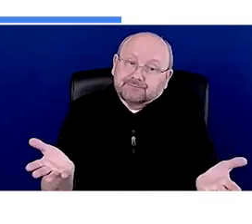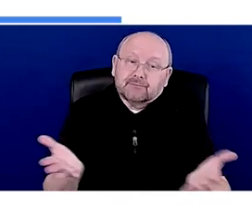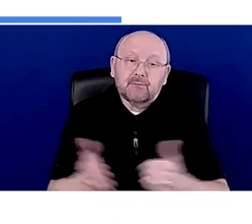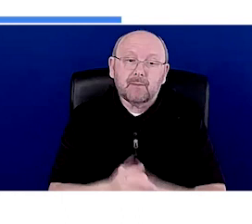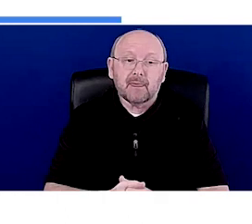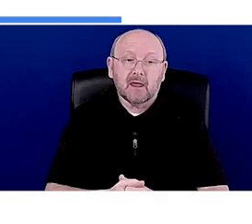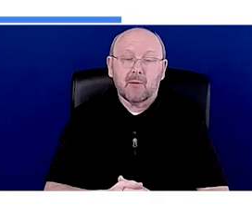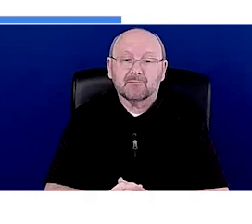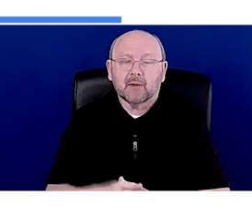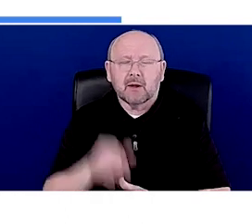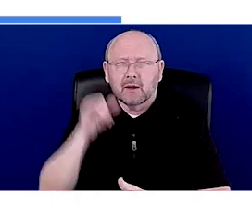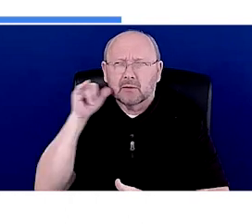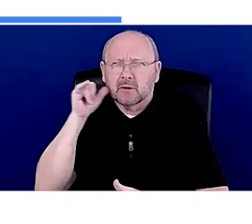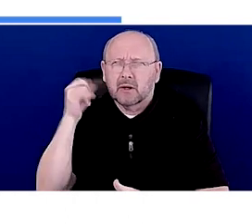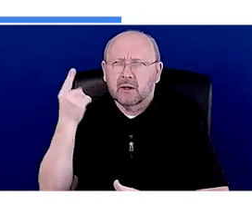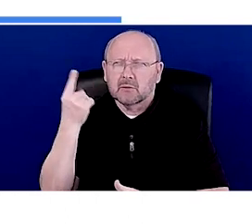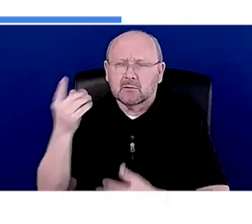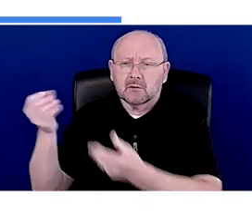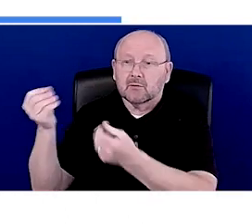Yesterday. That was yesterday. Um,